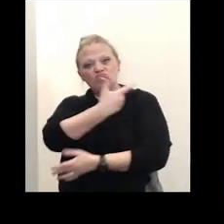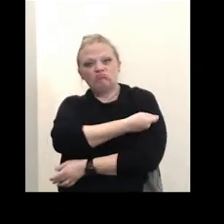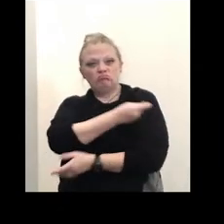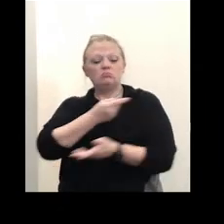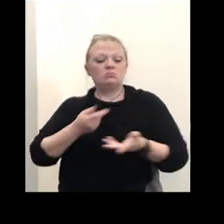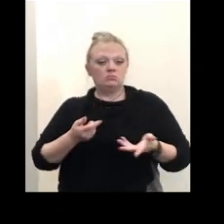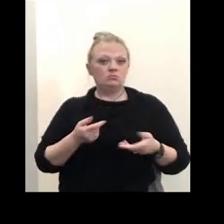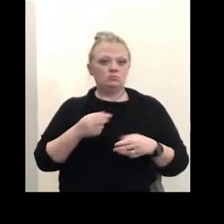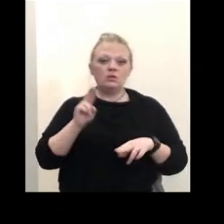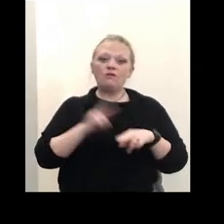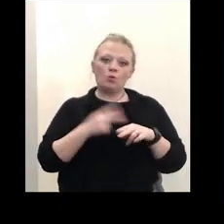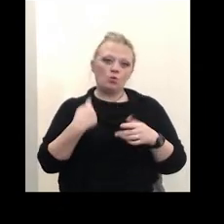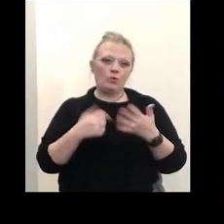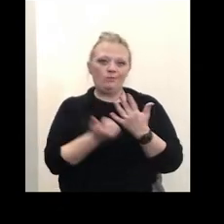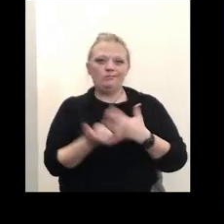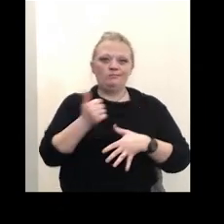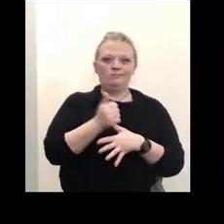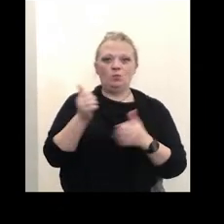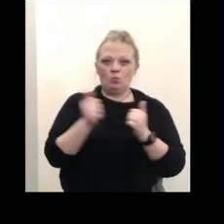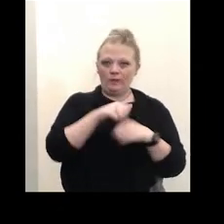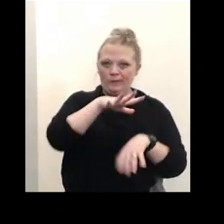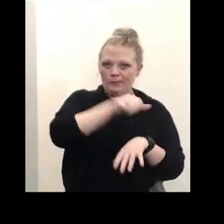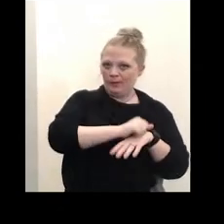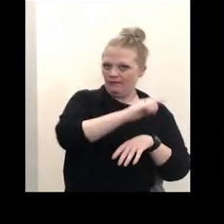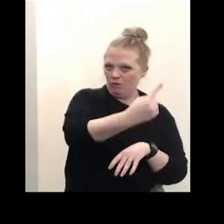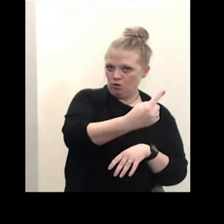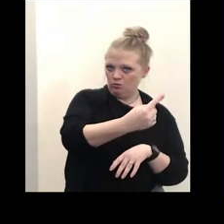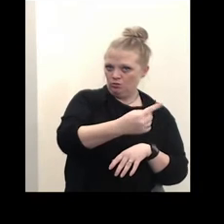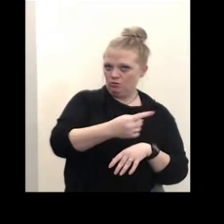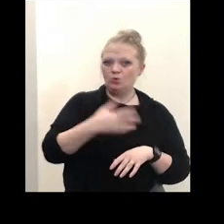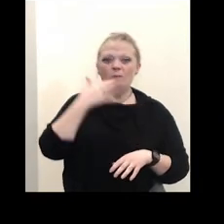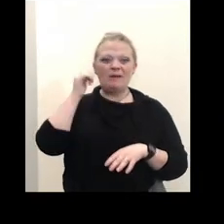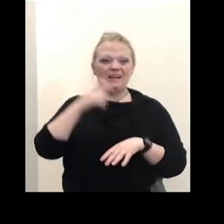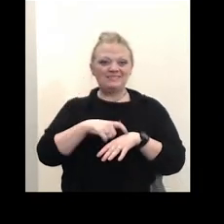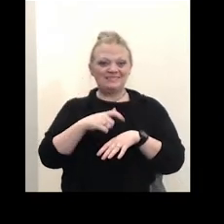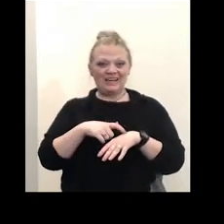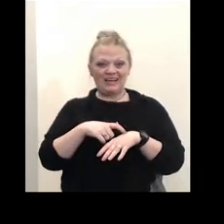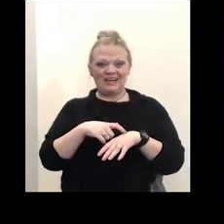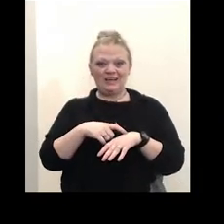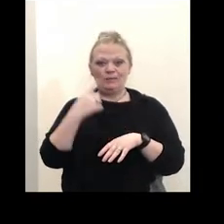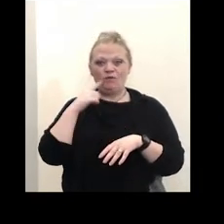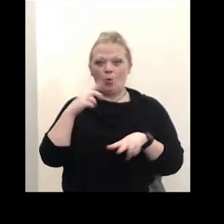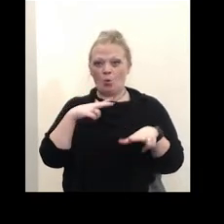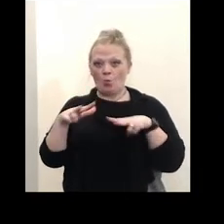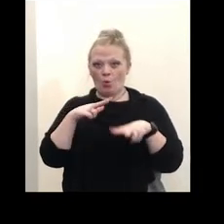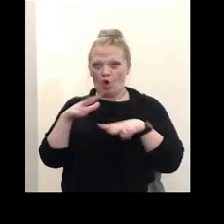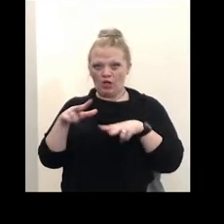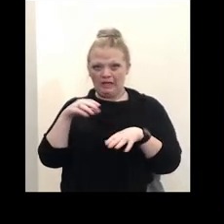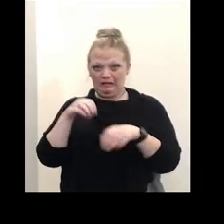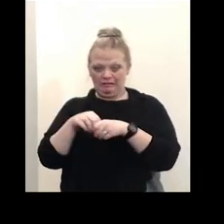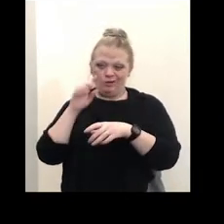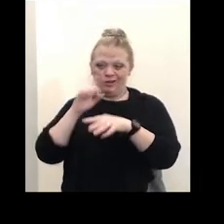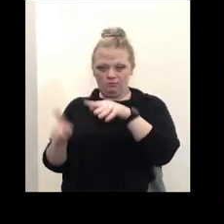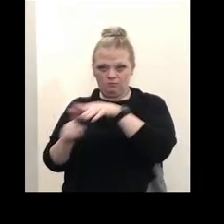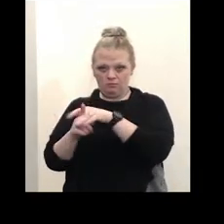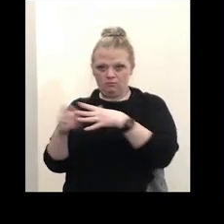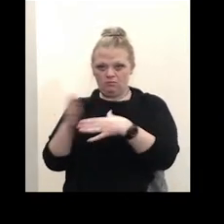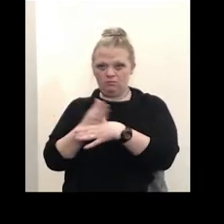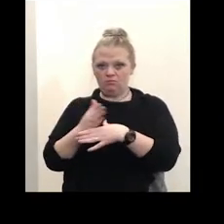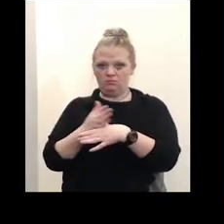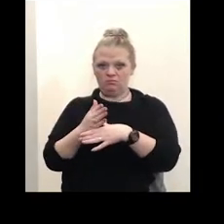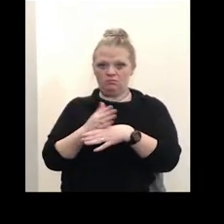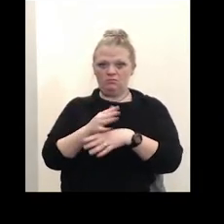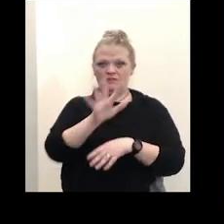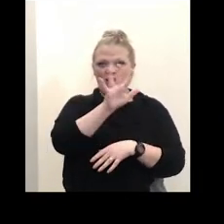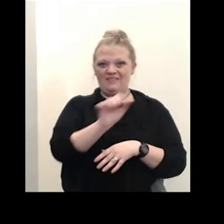we prioritize people with appointments so the best time for walk-ins to uh to walk into one of our clinics is uh between the hours of five and